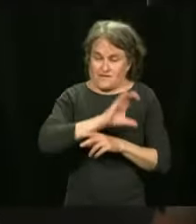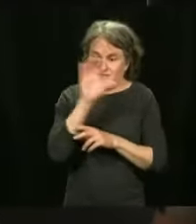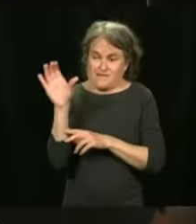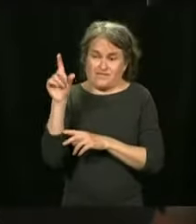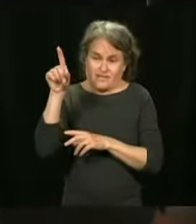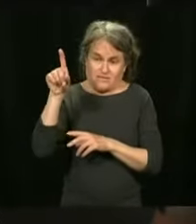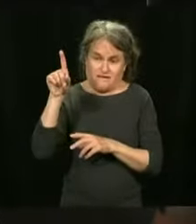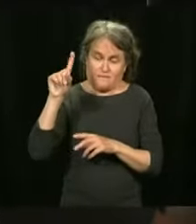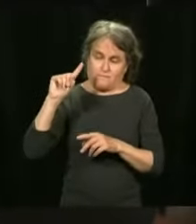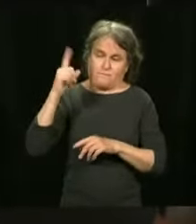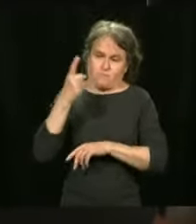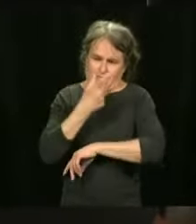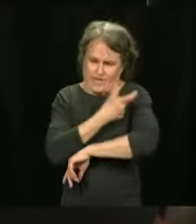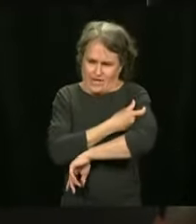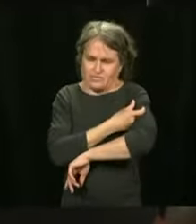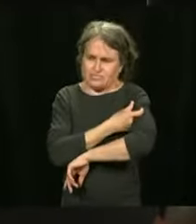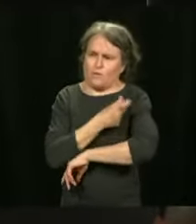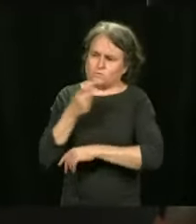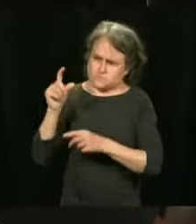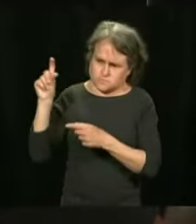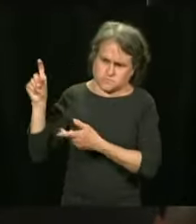I've got visibility up until June.